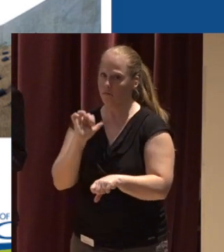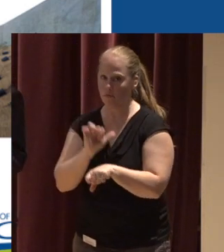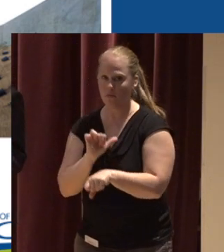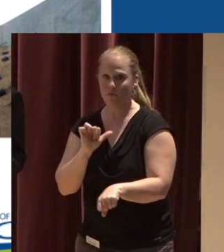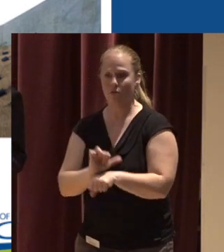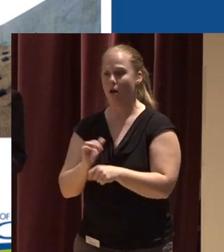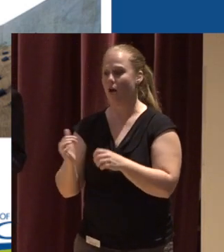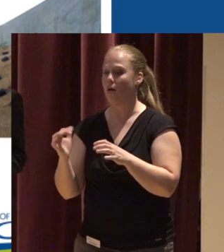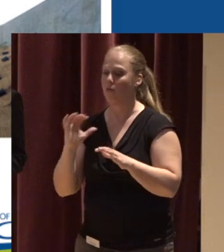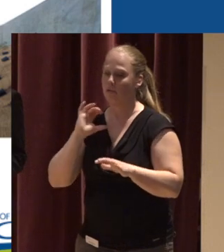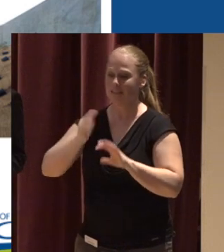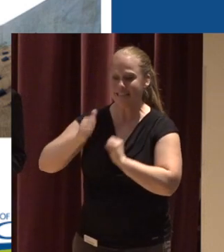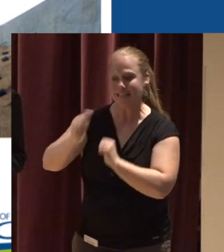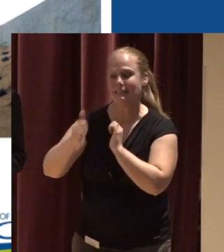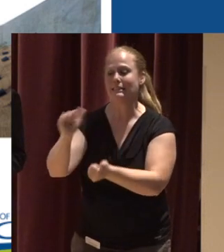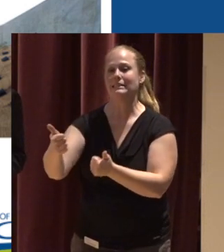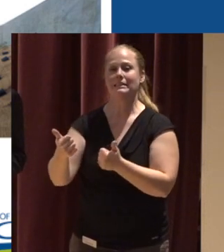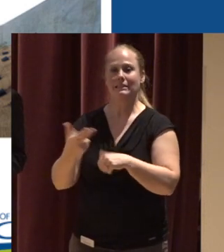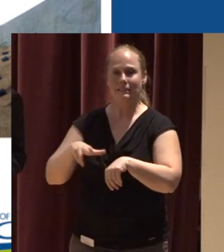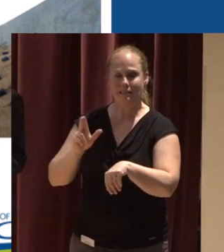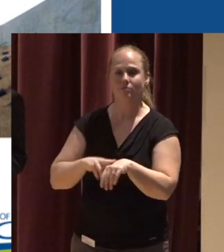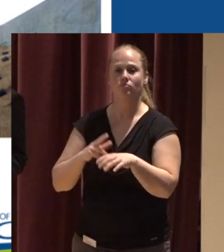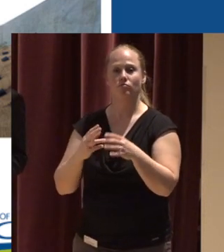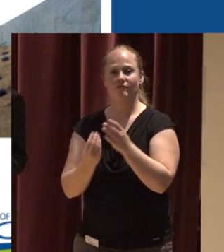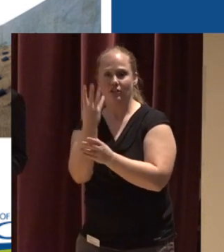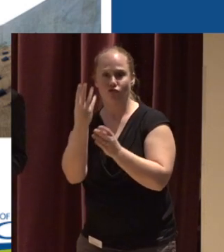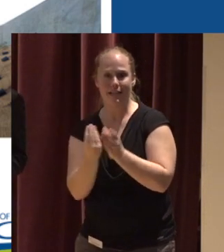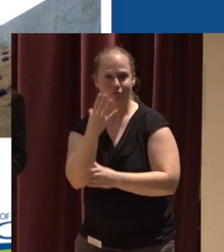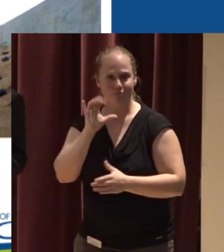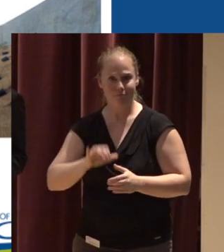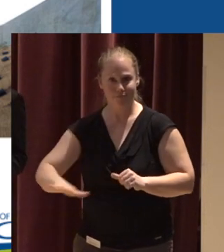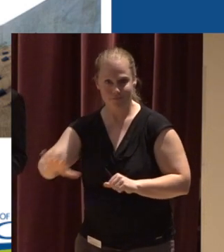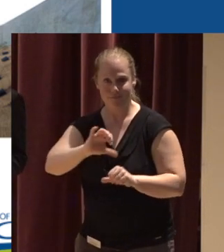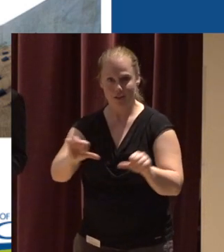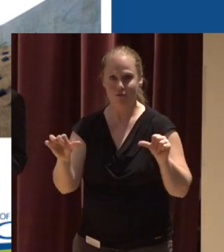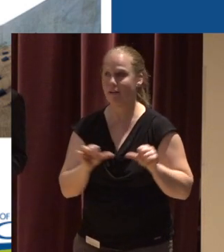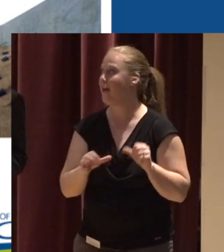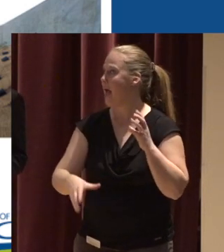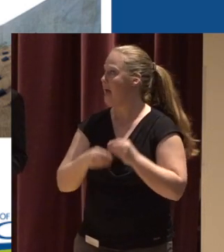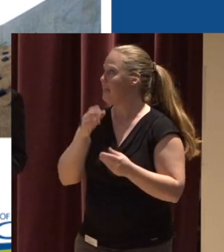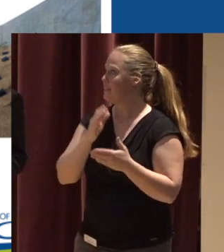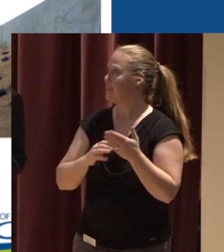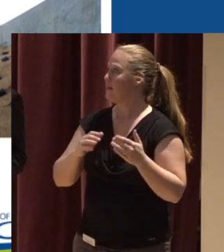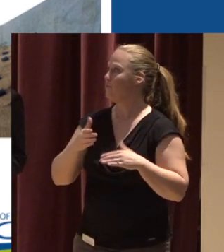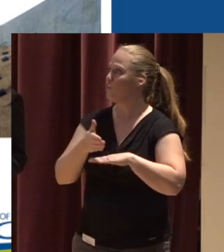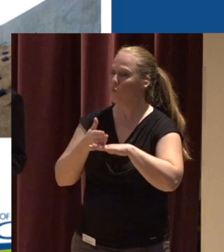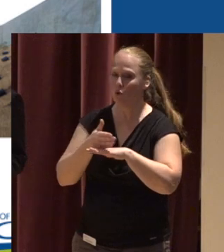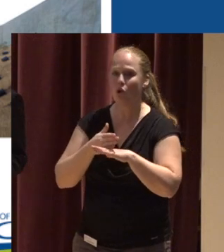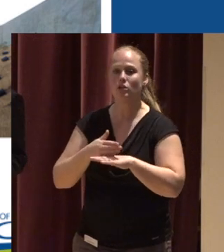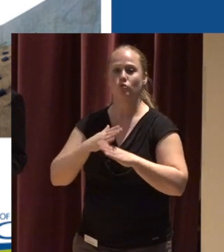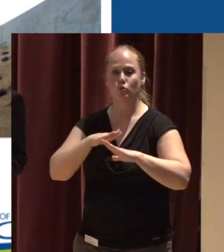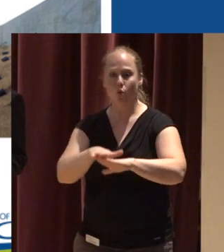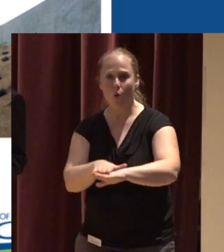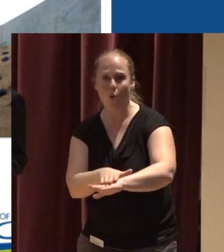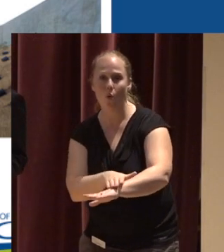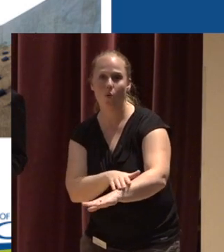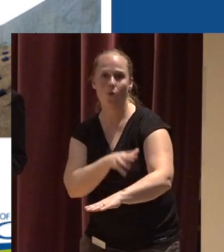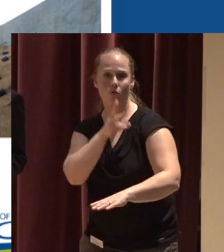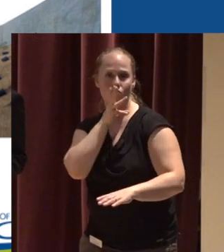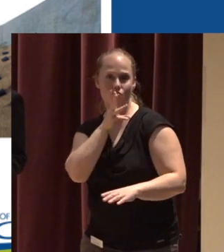Re-establishing the vegetation along the stream They put in some large woody debris here To slow down the water